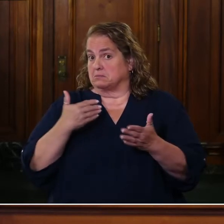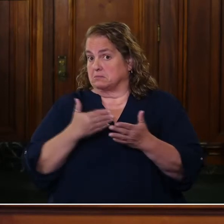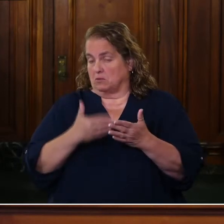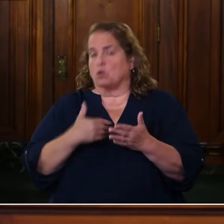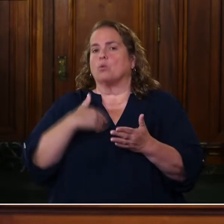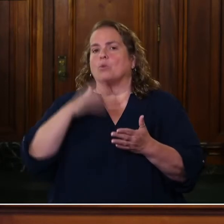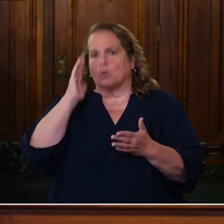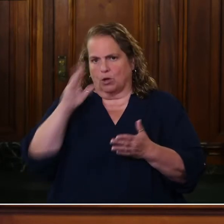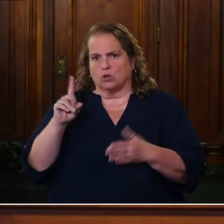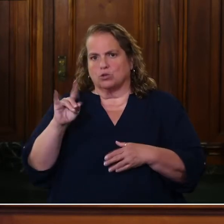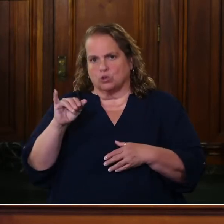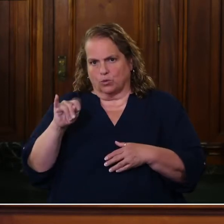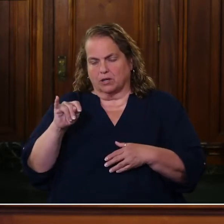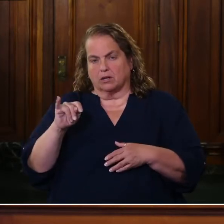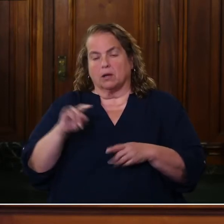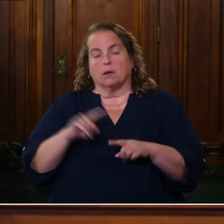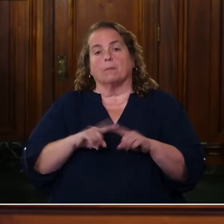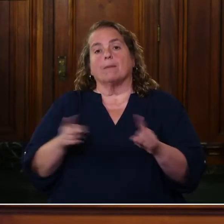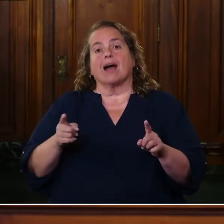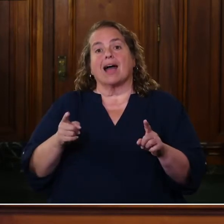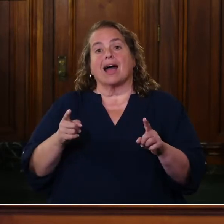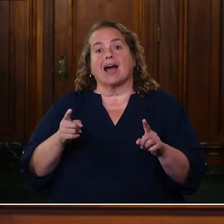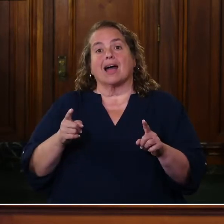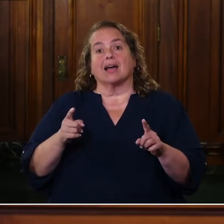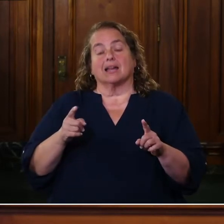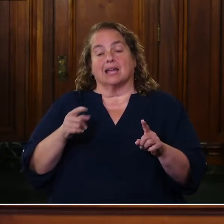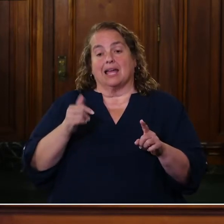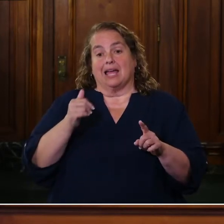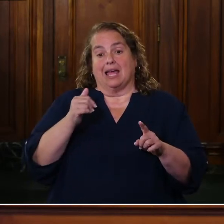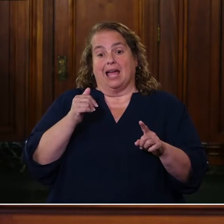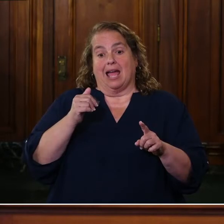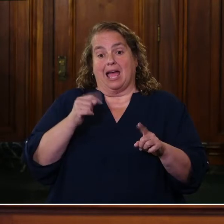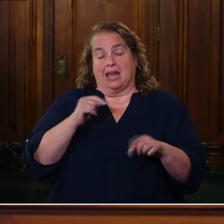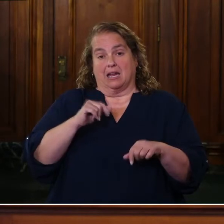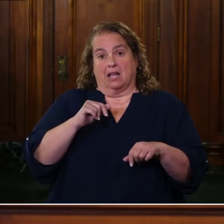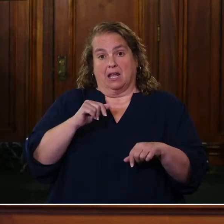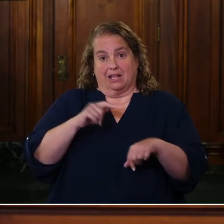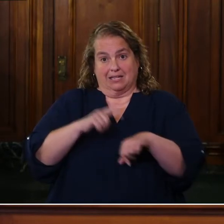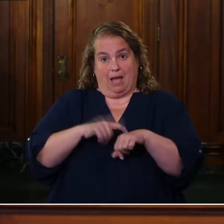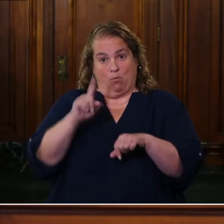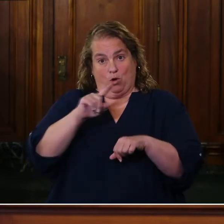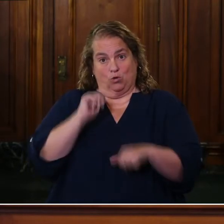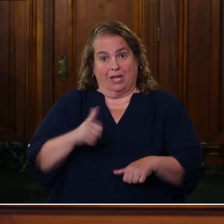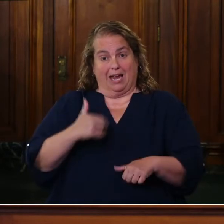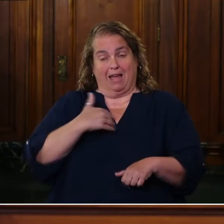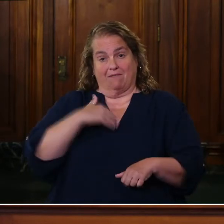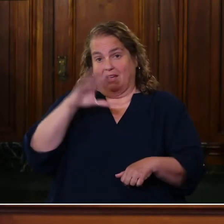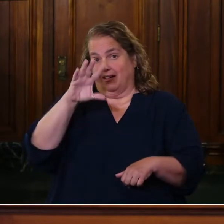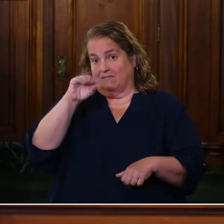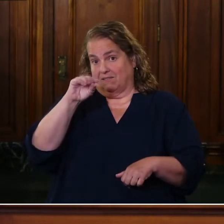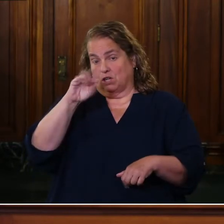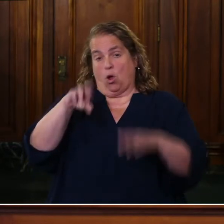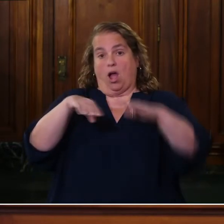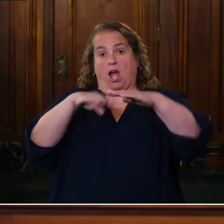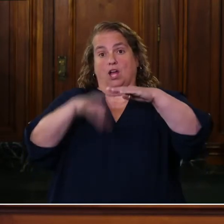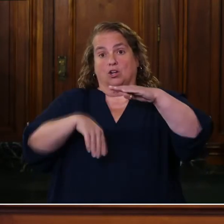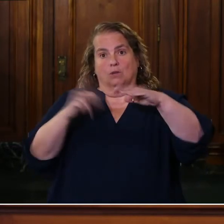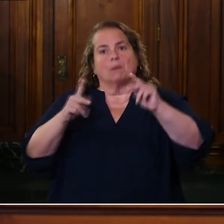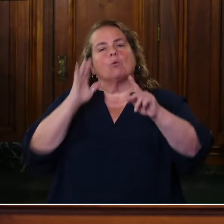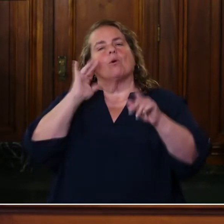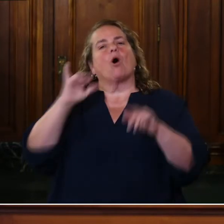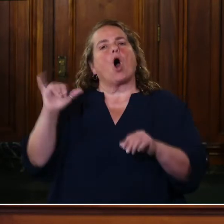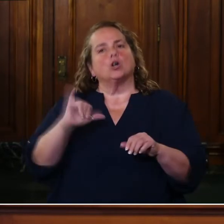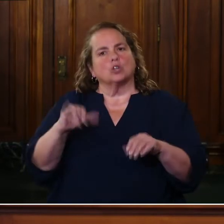will do it. Now, the time when you can have 50 or under is also going to provide a new option for